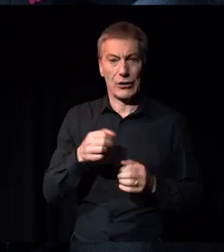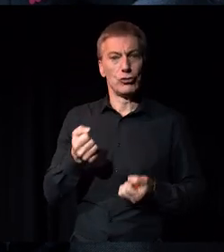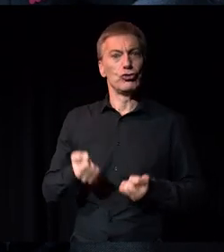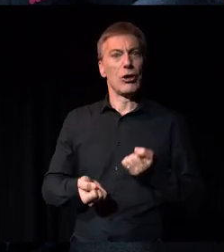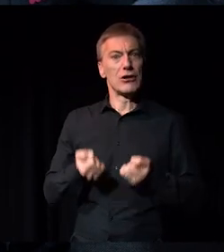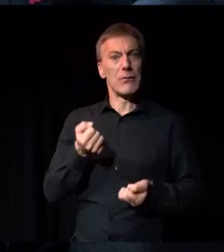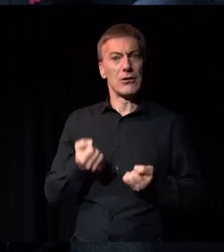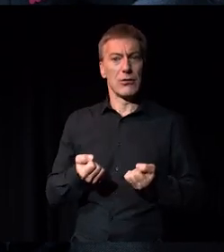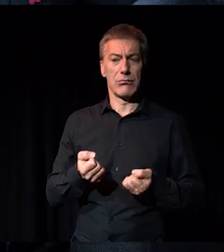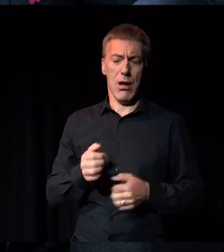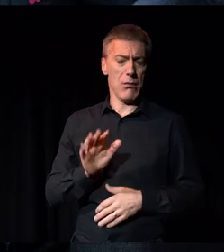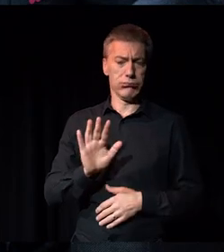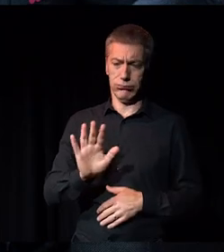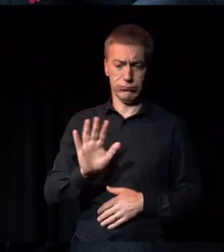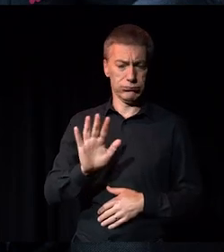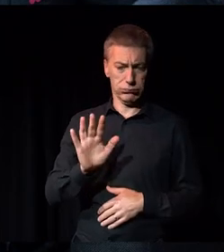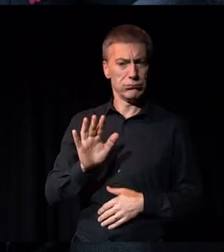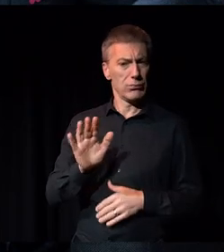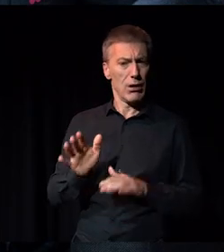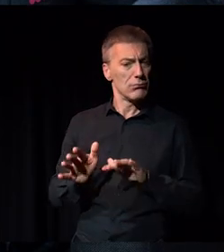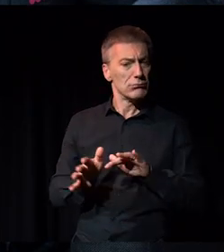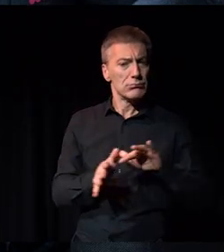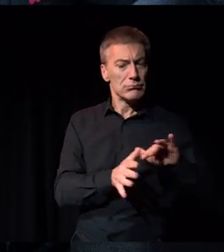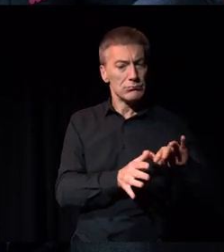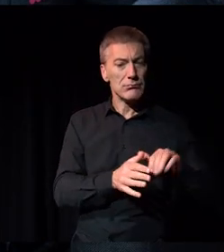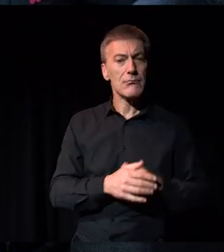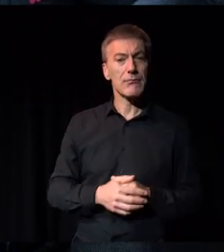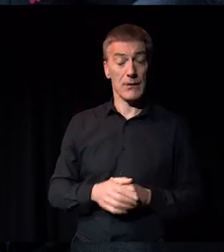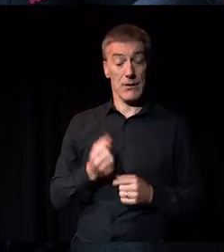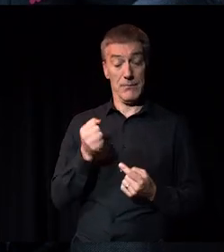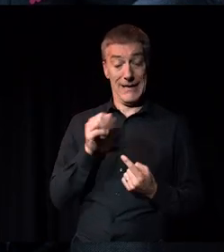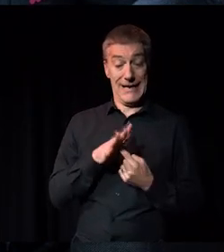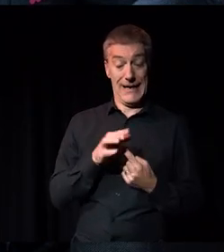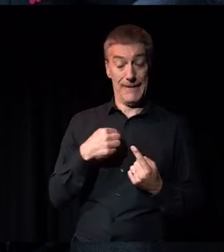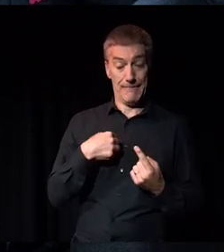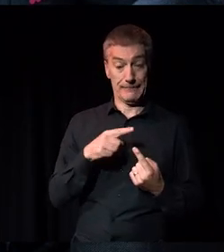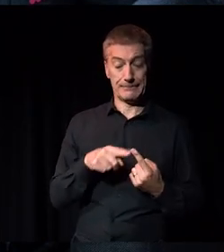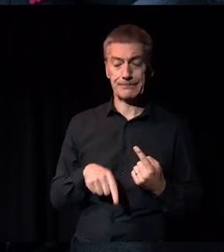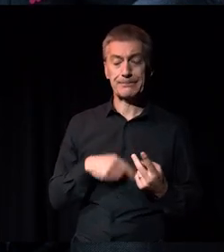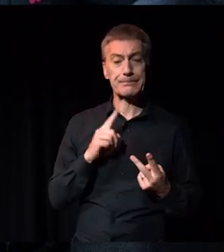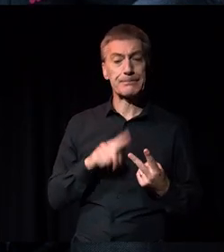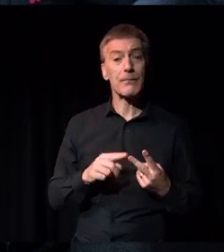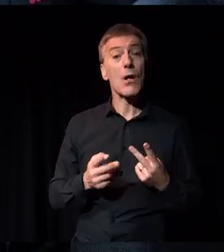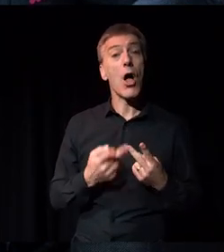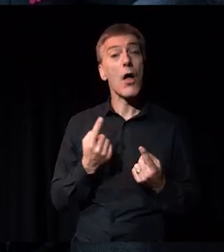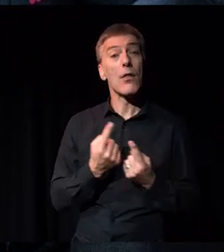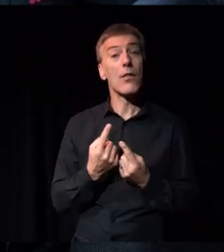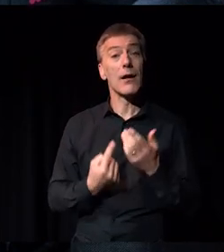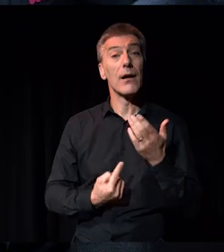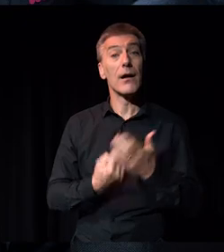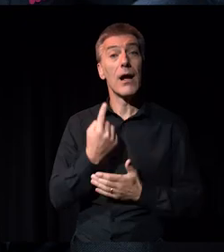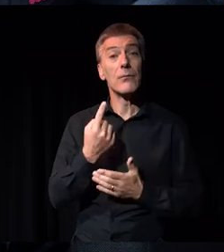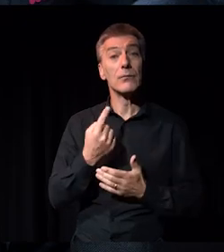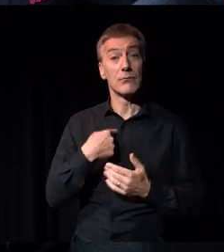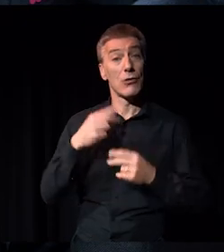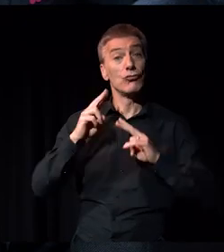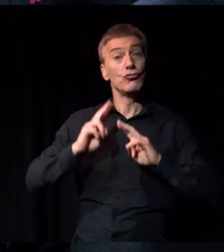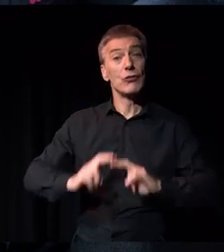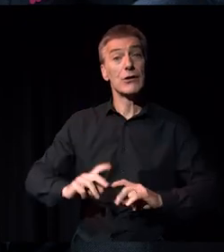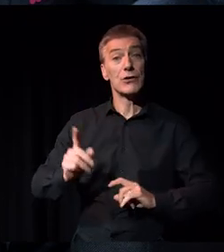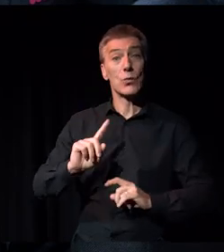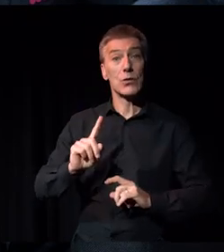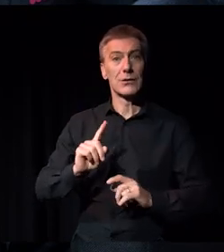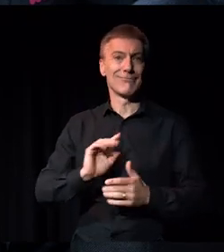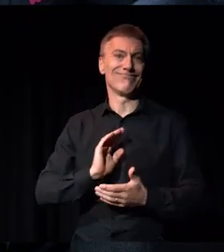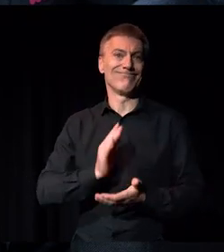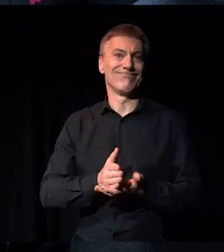of had to get over that. So that was kind of one of the key findings. Another thing that came out of the research was, of course,